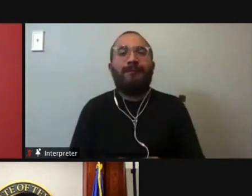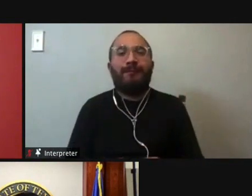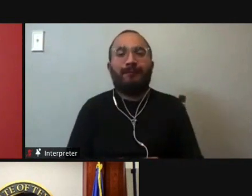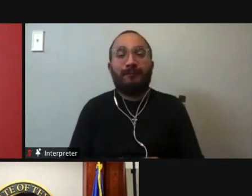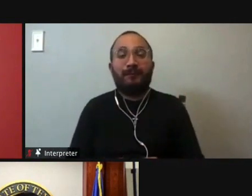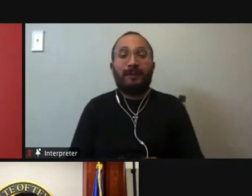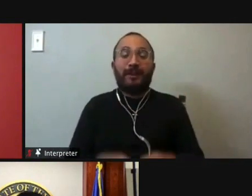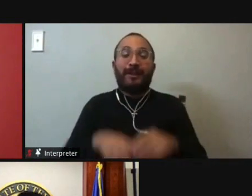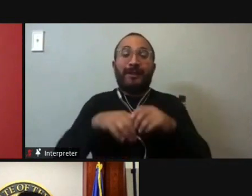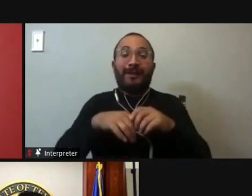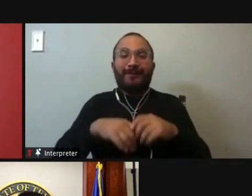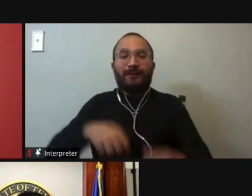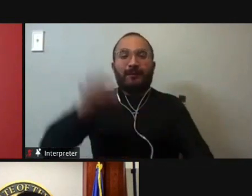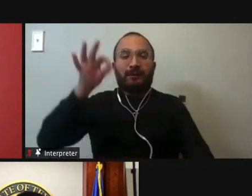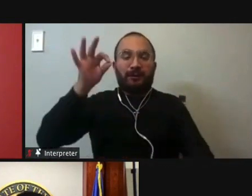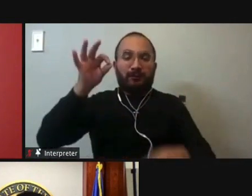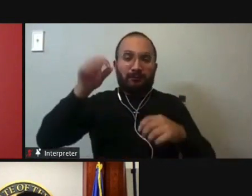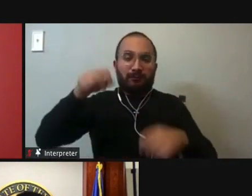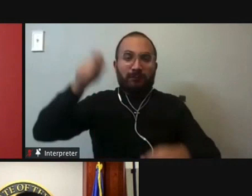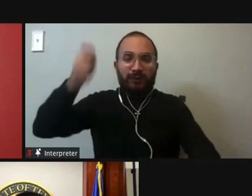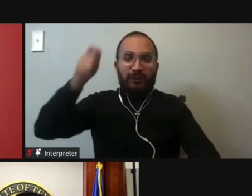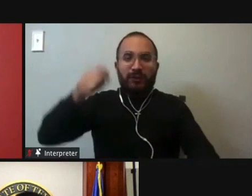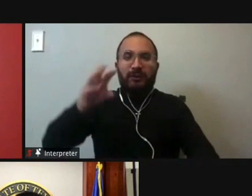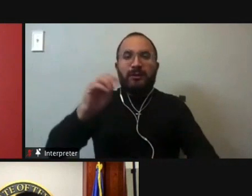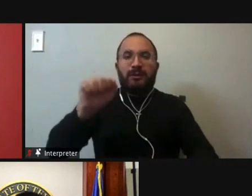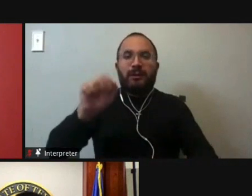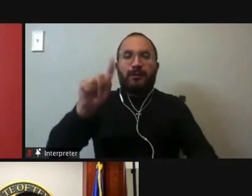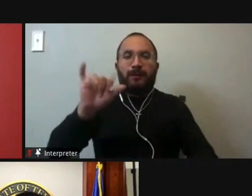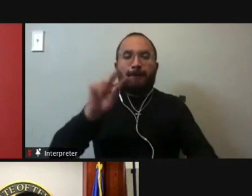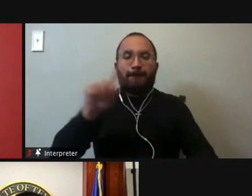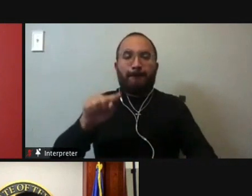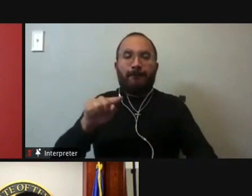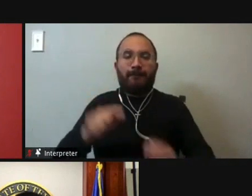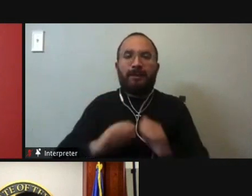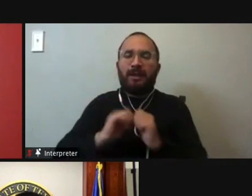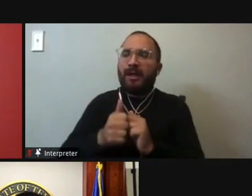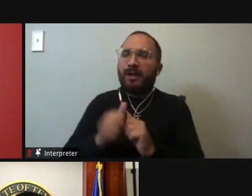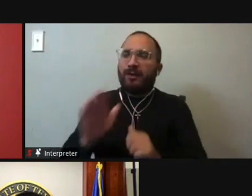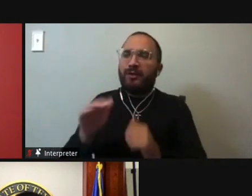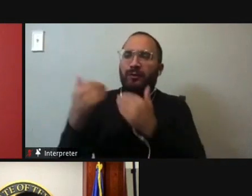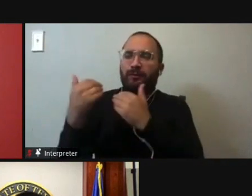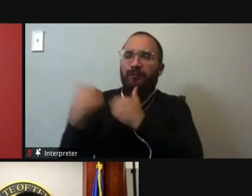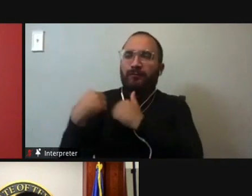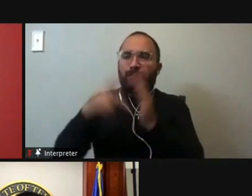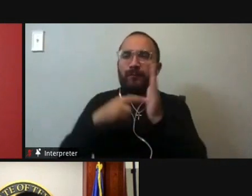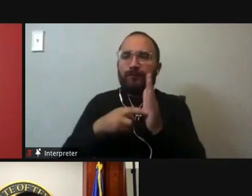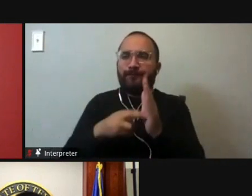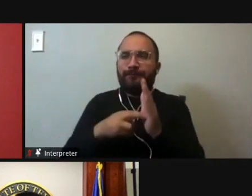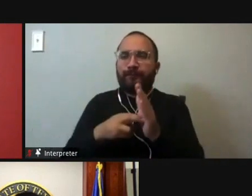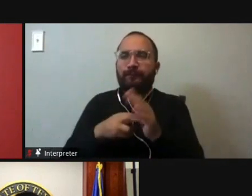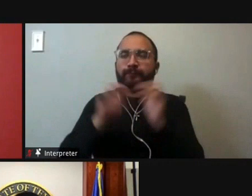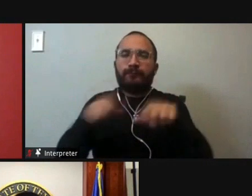Judge Martinez, ma'am, how do you feel the court system and your role in it could impact structural equities?